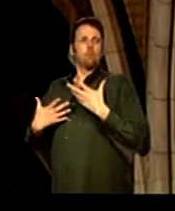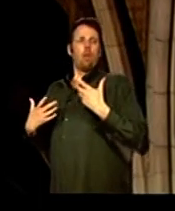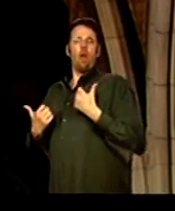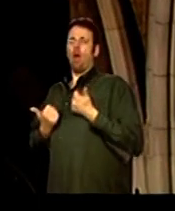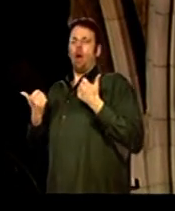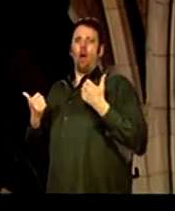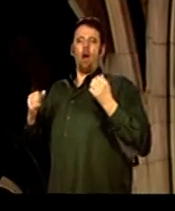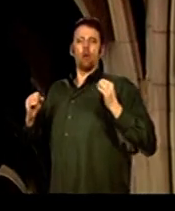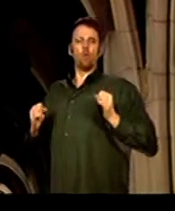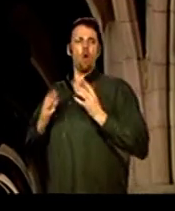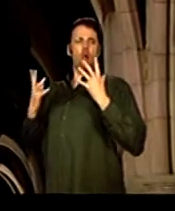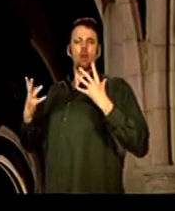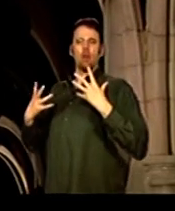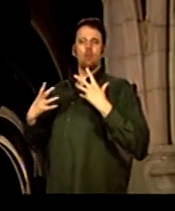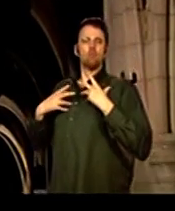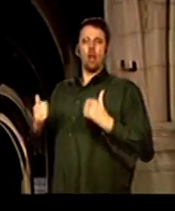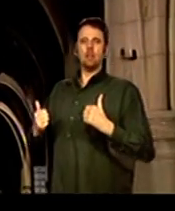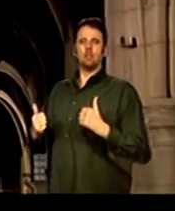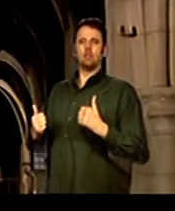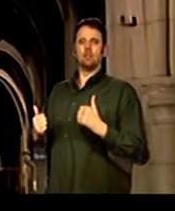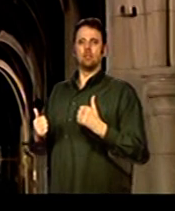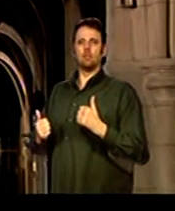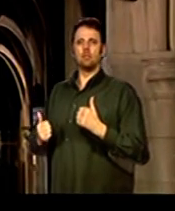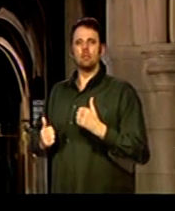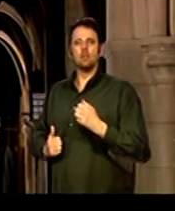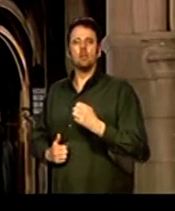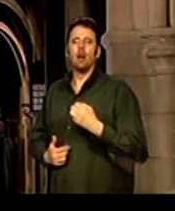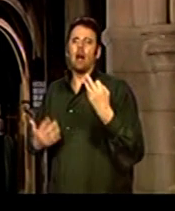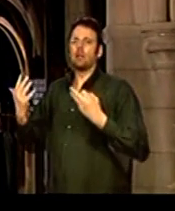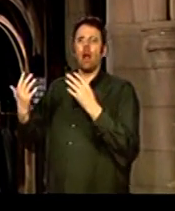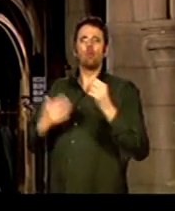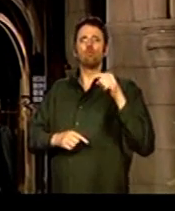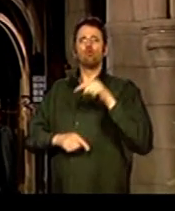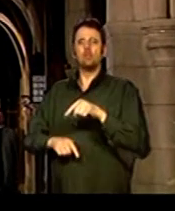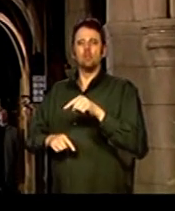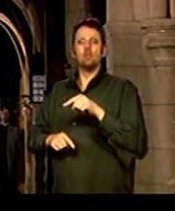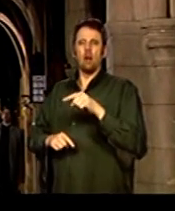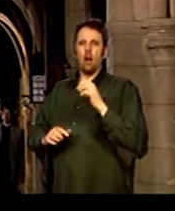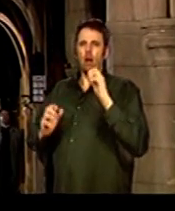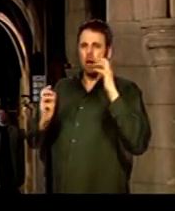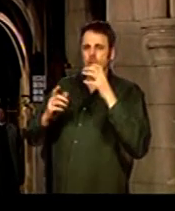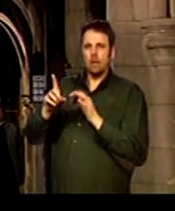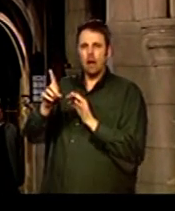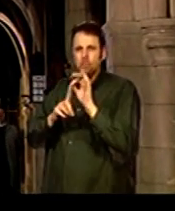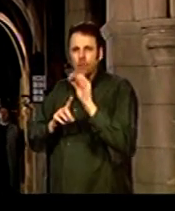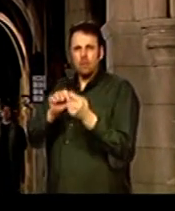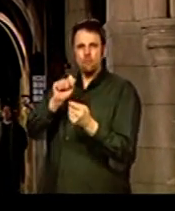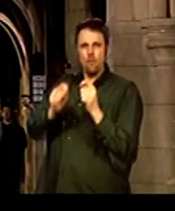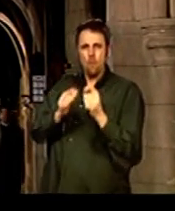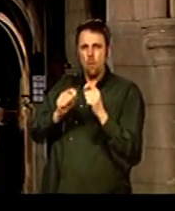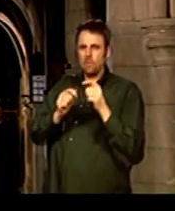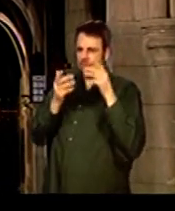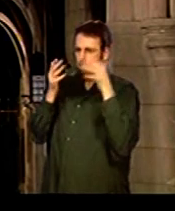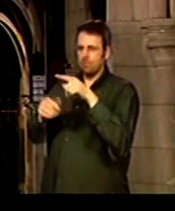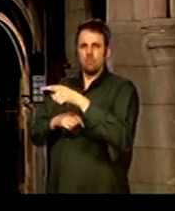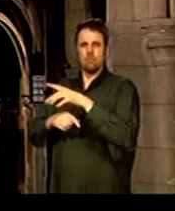give them a glimpse of something great and glorious. The Victorians were greatly concerned with improvement and